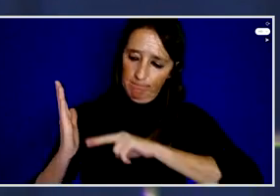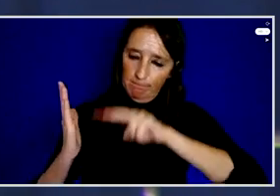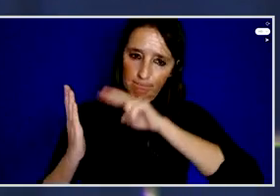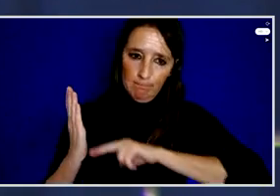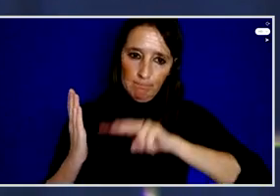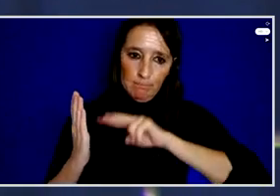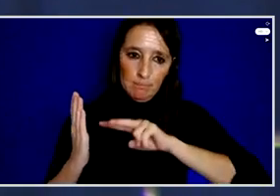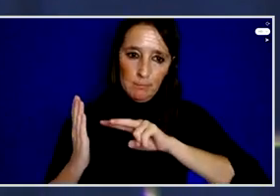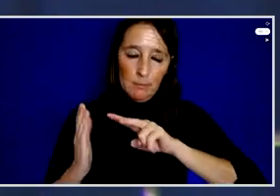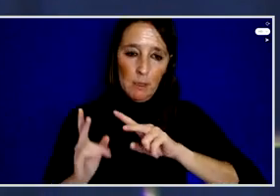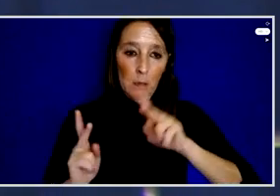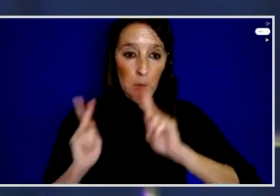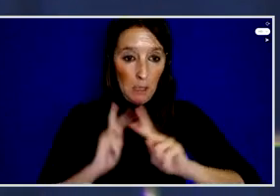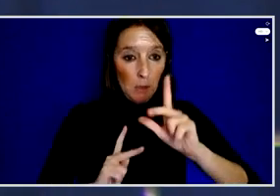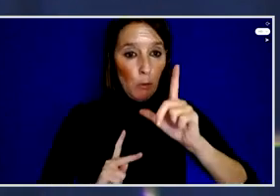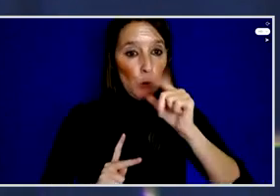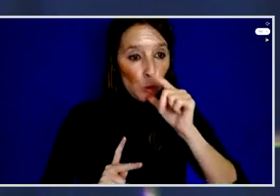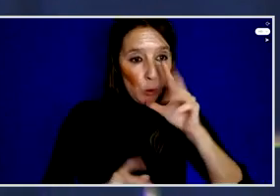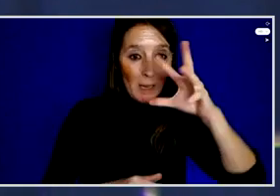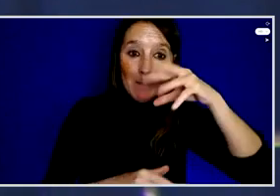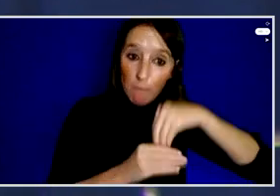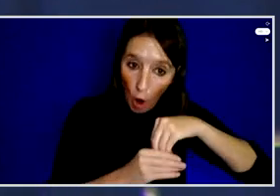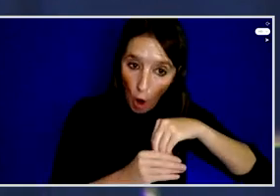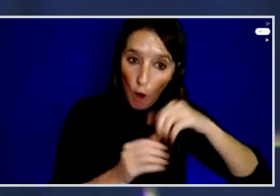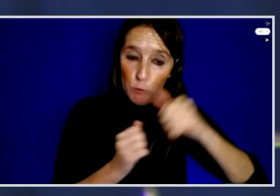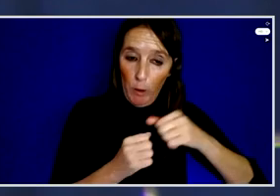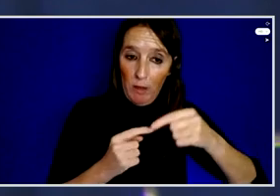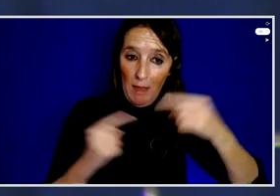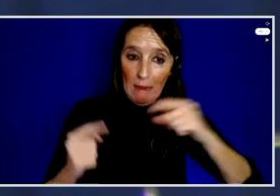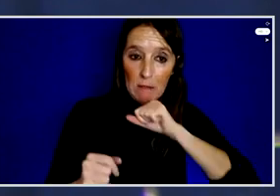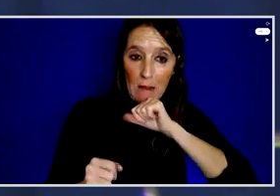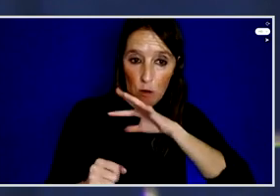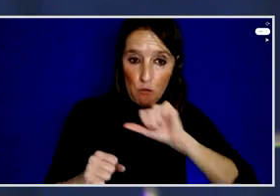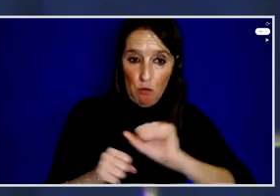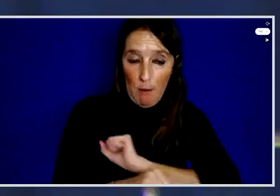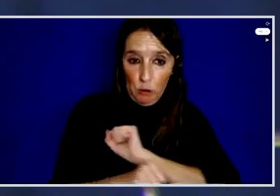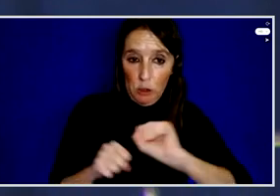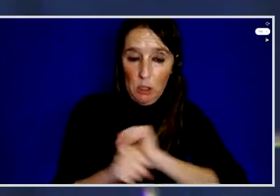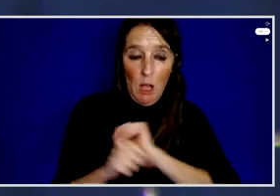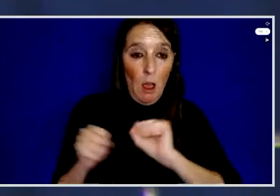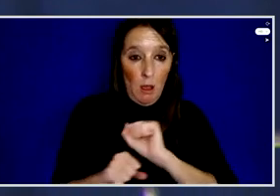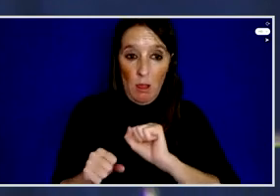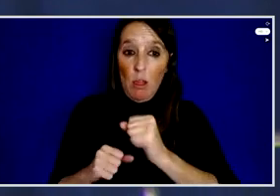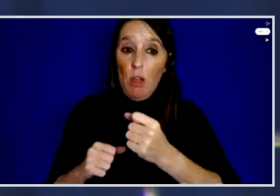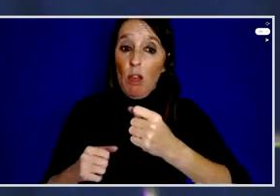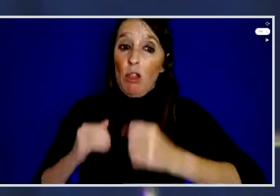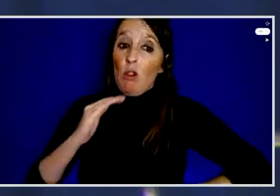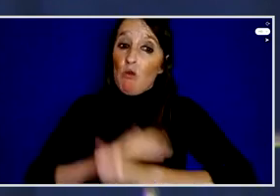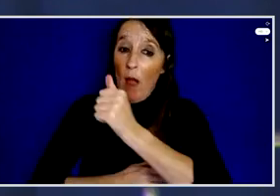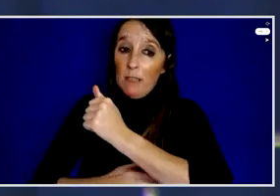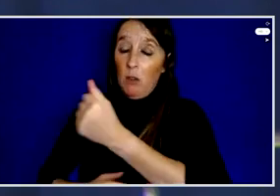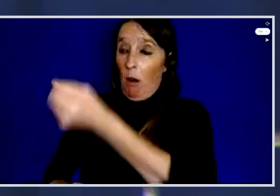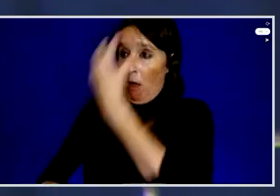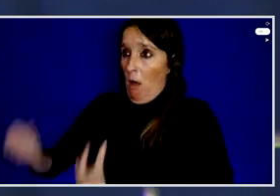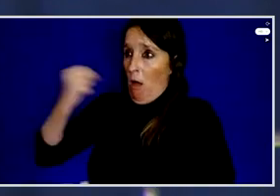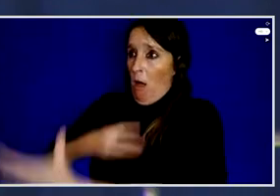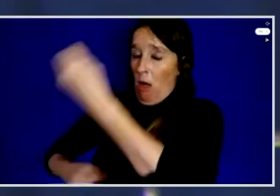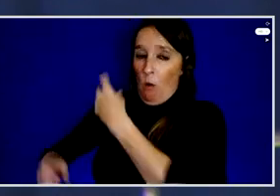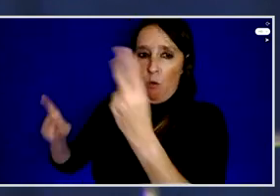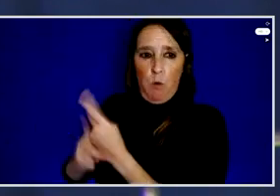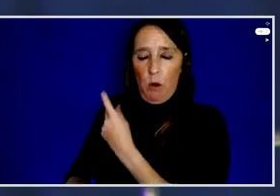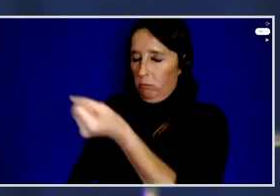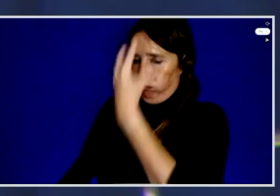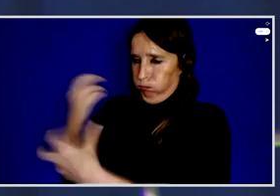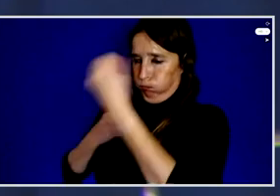anti-corruption, environment, climate are facing huge threats than before from the national